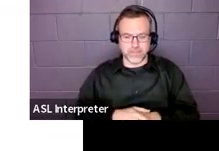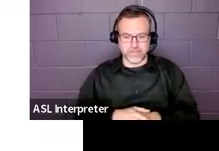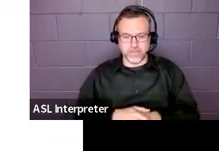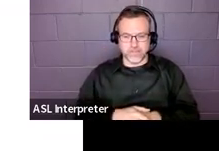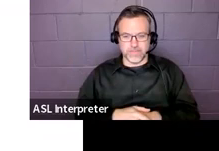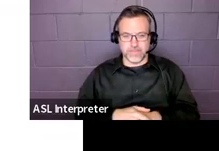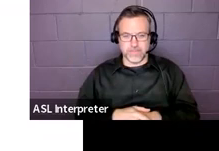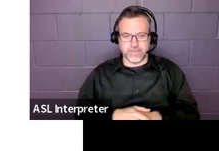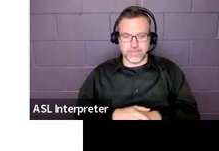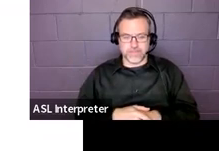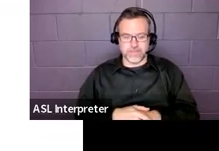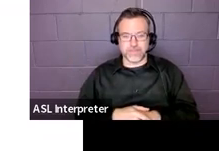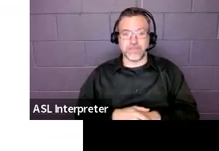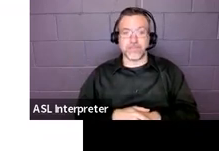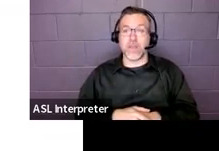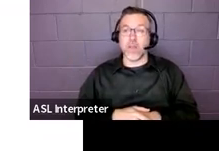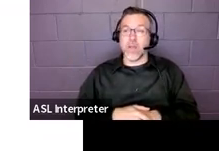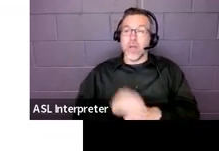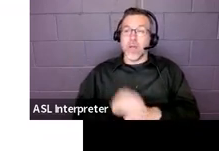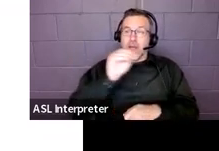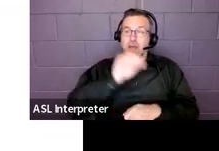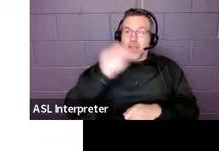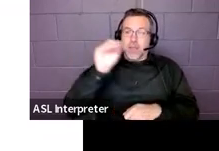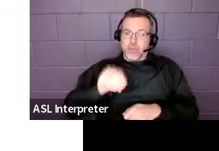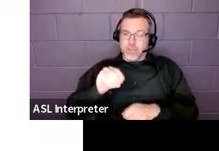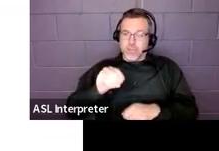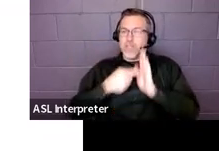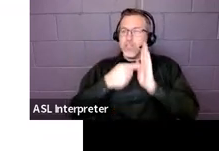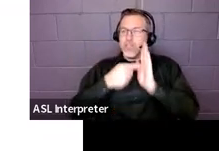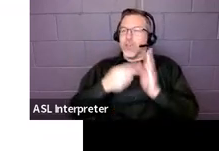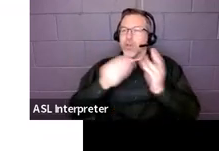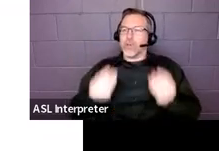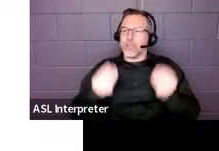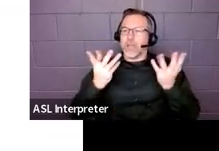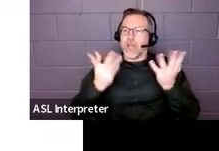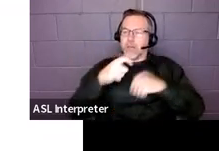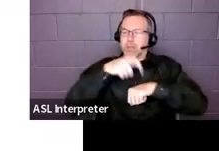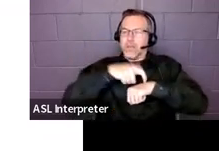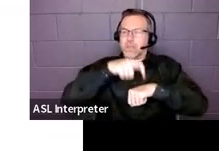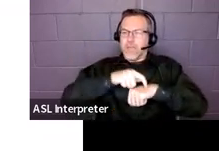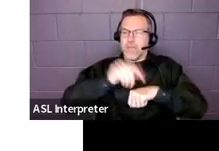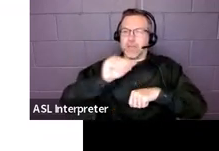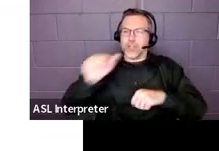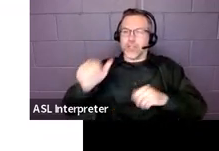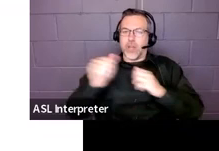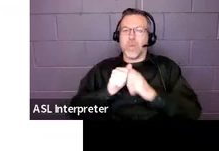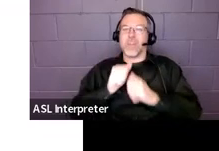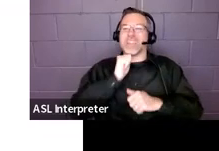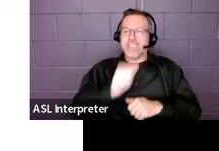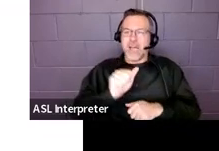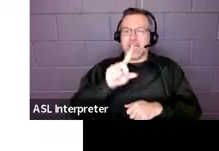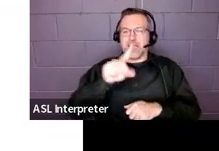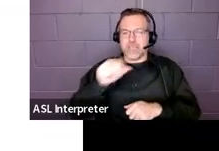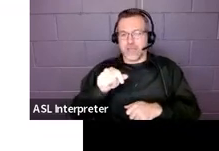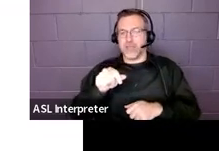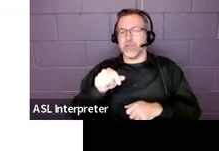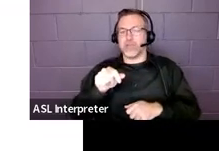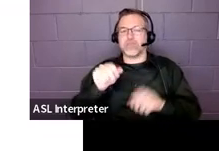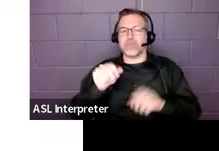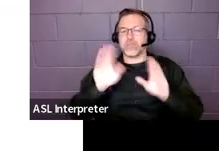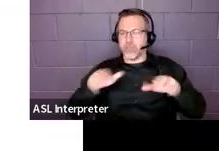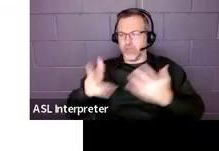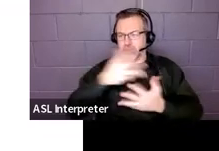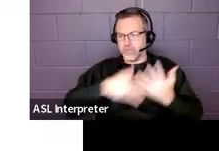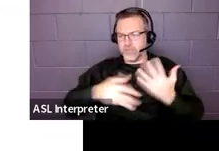So the percentage reflects the amount of time the child is with non-disabled children. And it's based on the physical